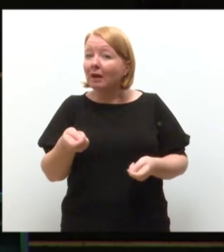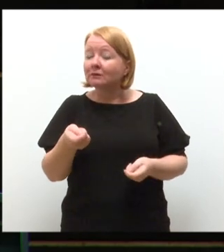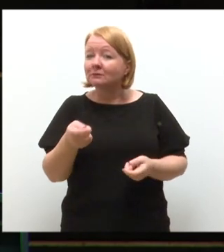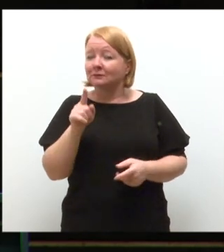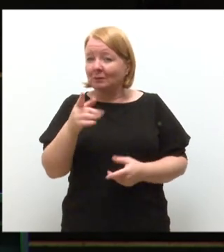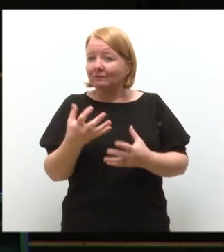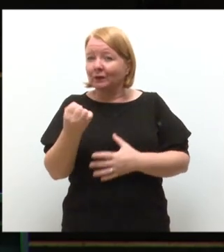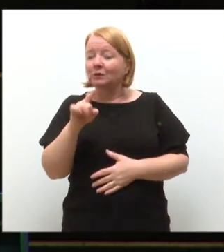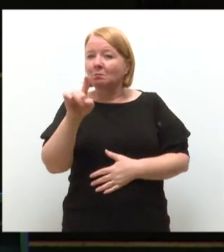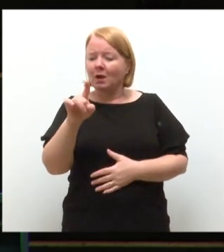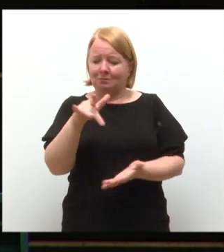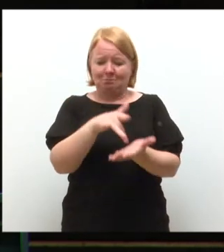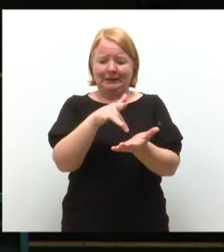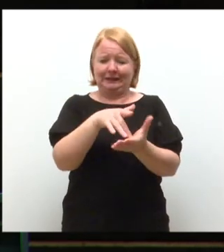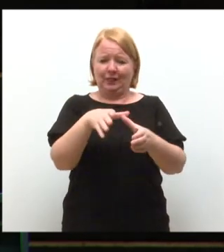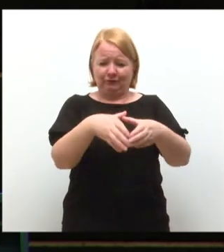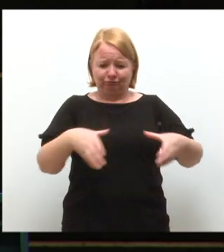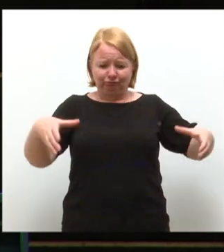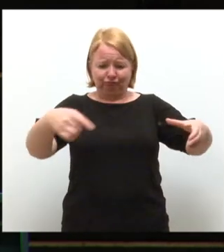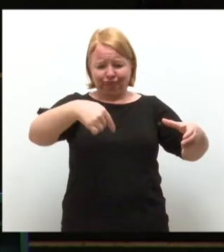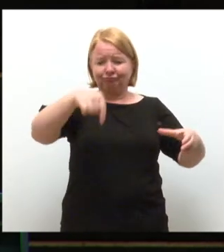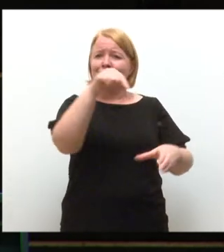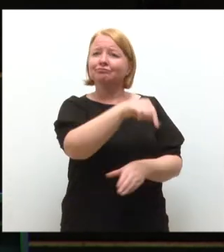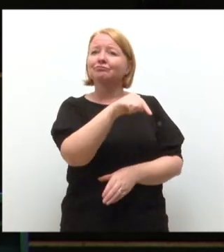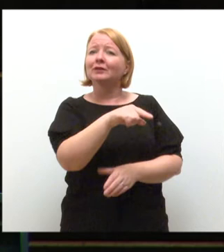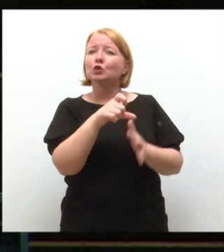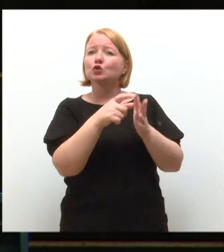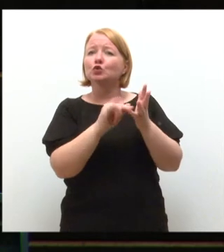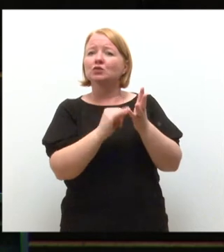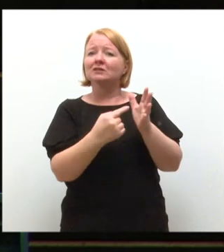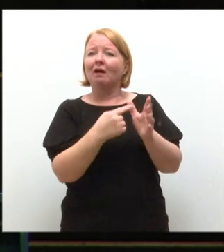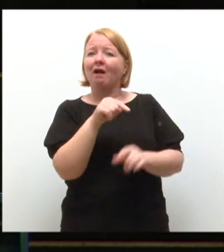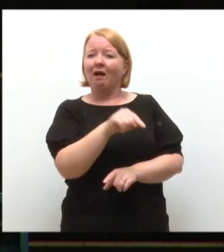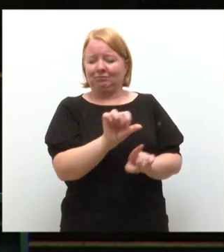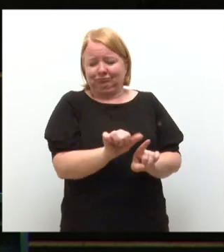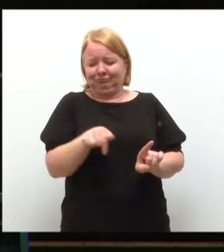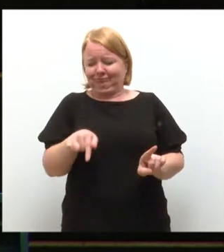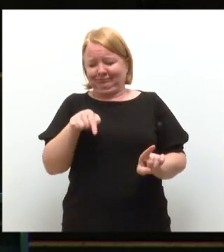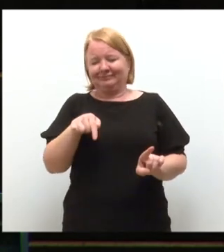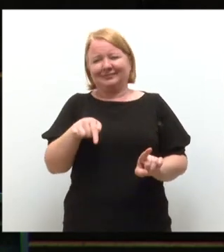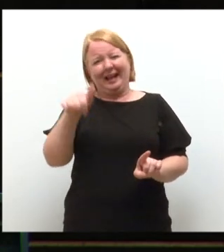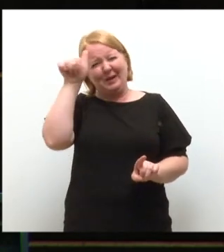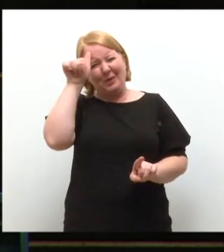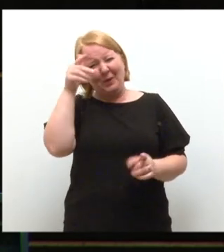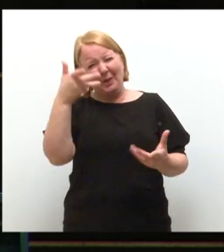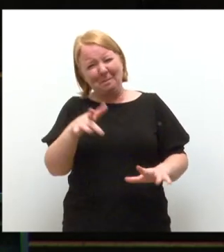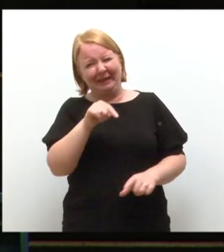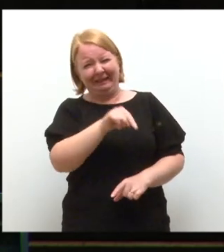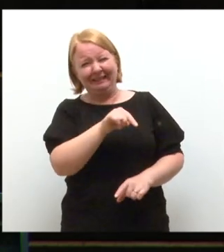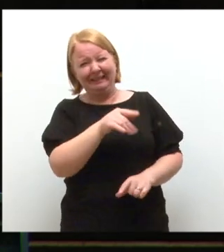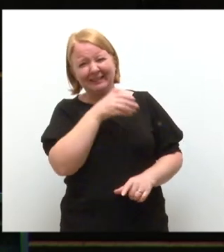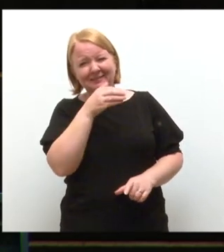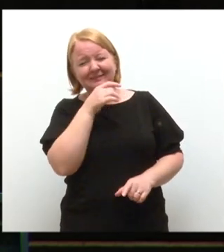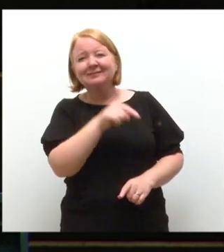located right in the middle of the campus, next door to the Student Union building, where I know for a fact some of you have found your way there